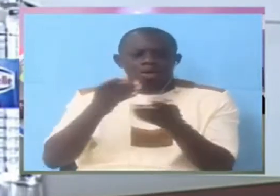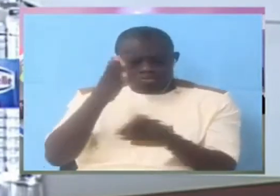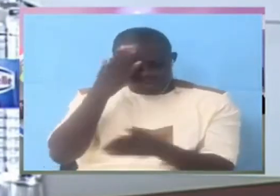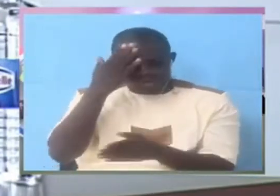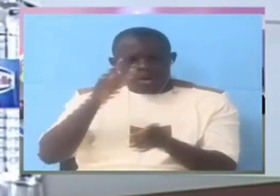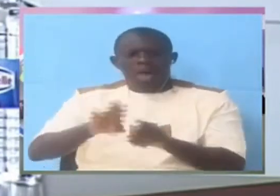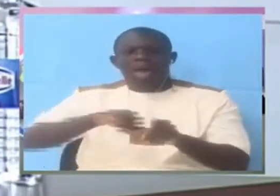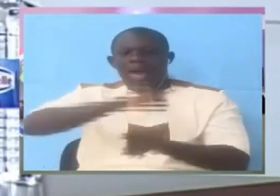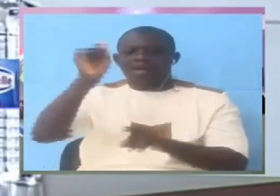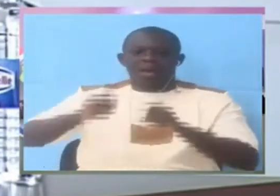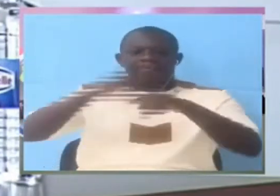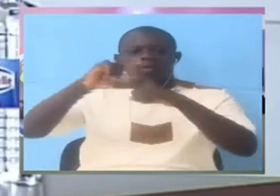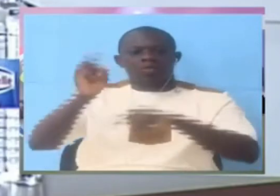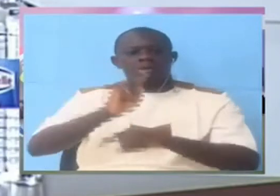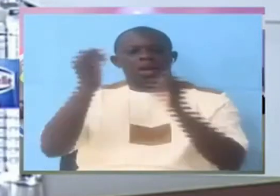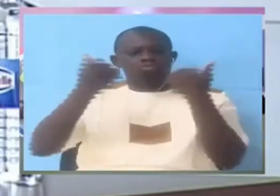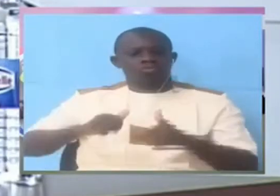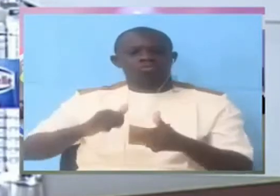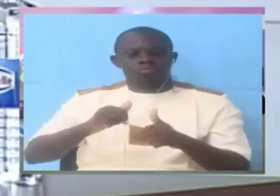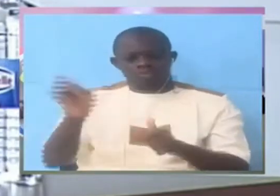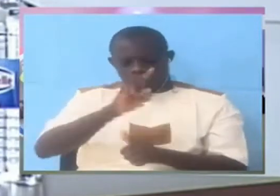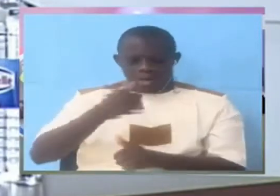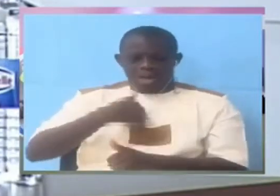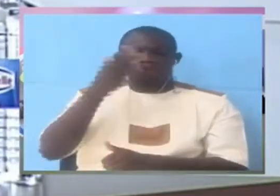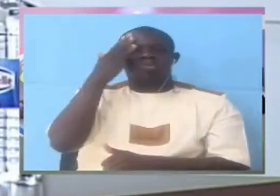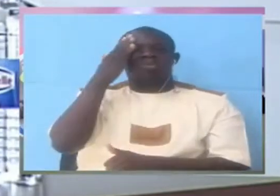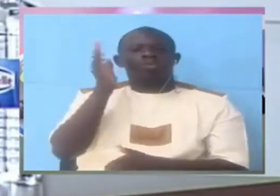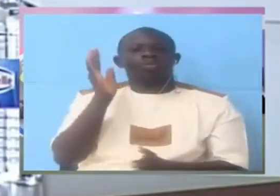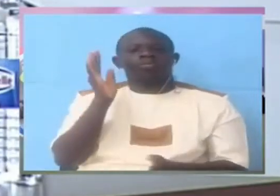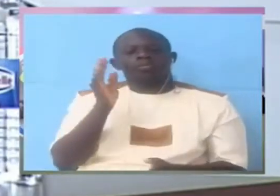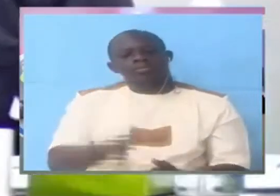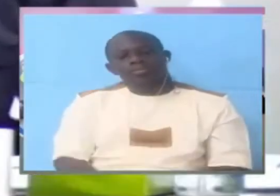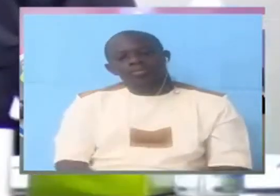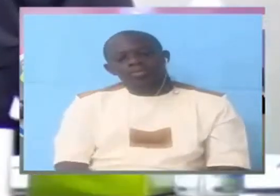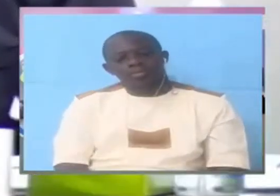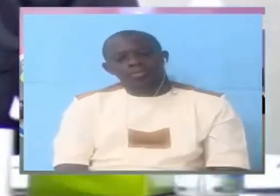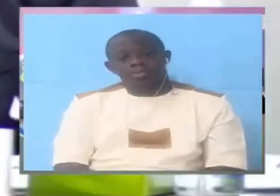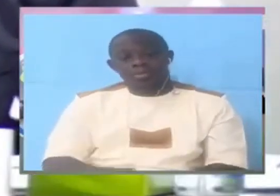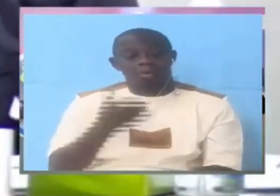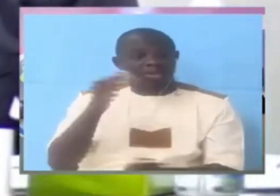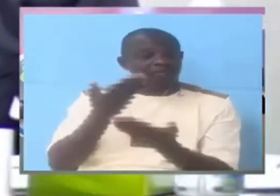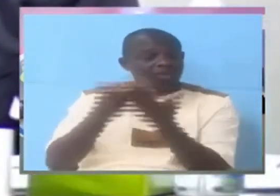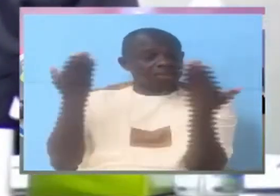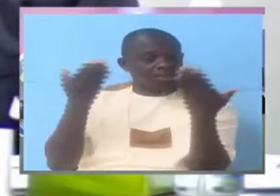then yes that's what I know would it end there